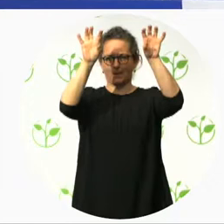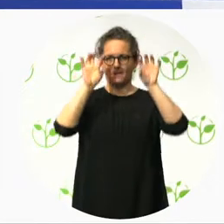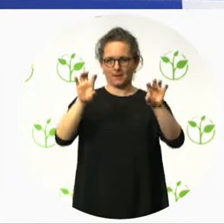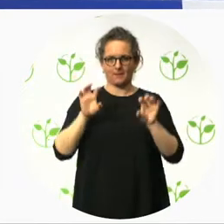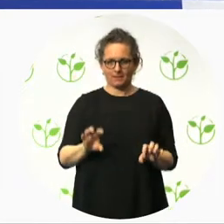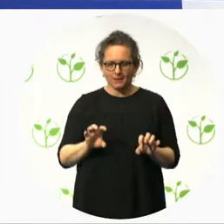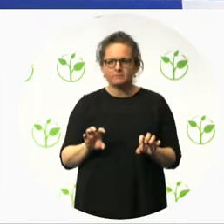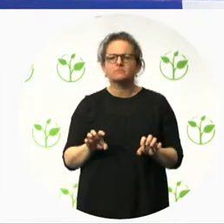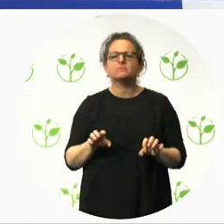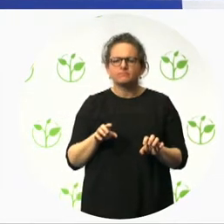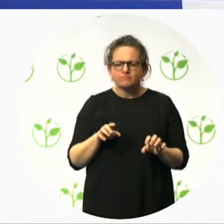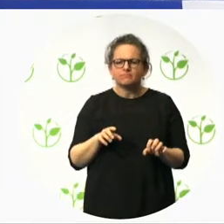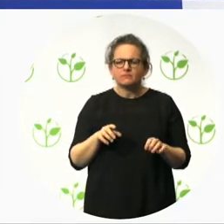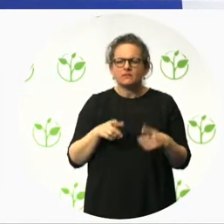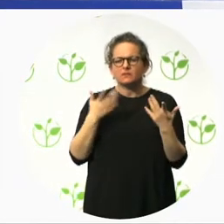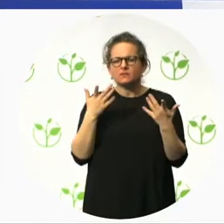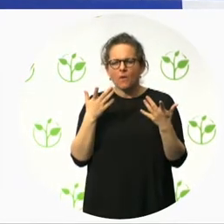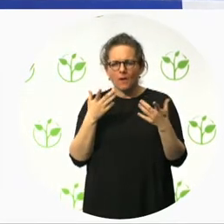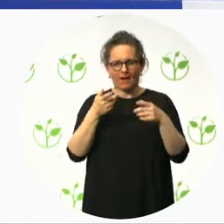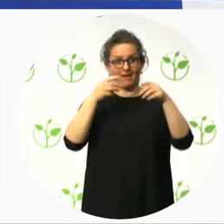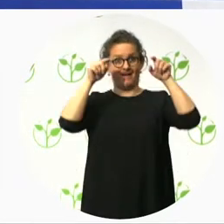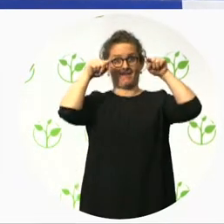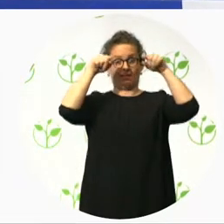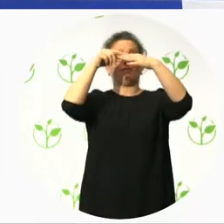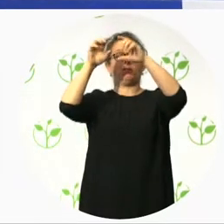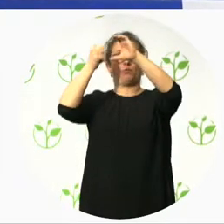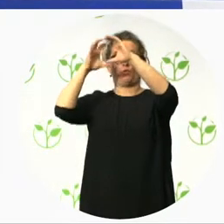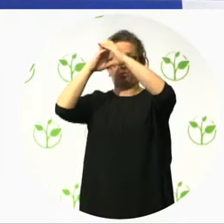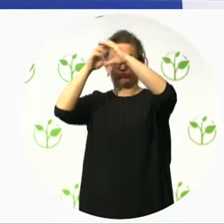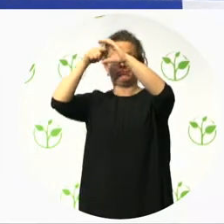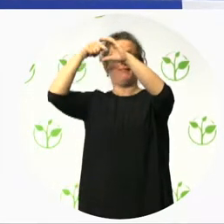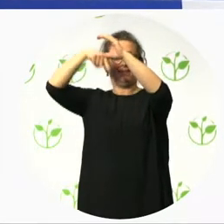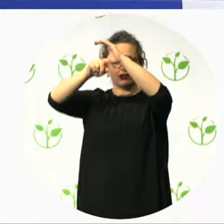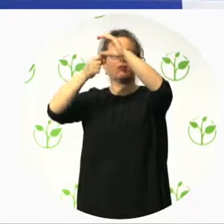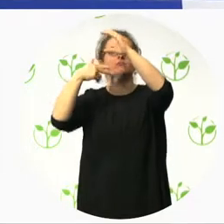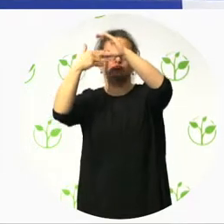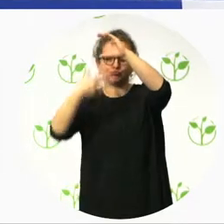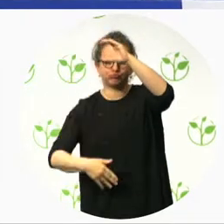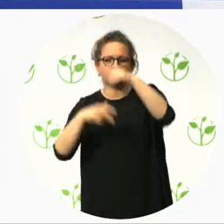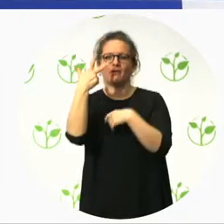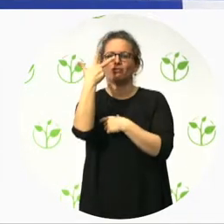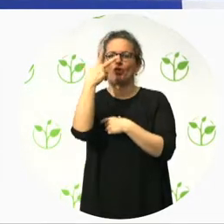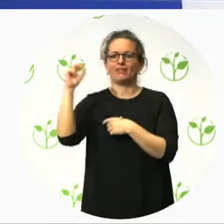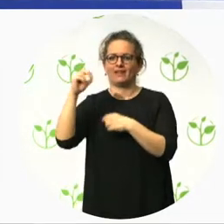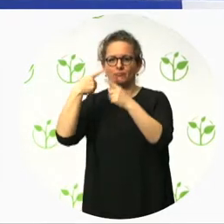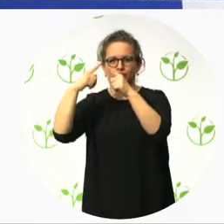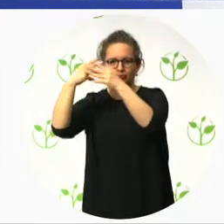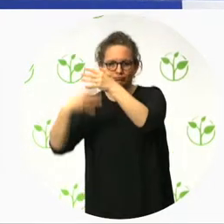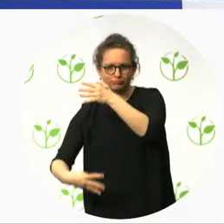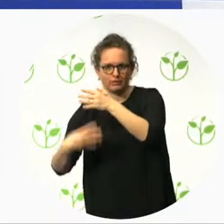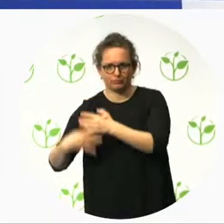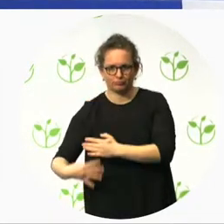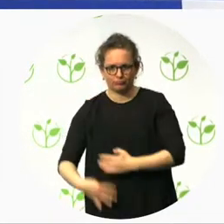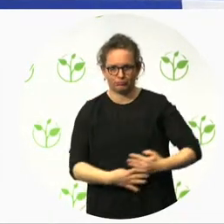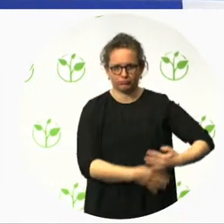For example, tourism, trading, bank business, consulting, transport, and